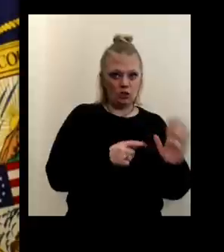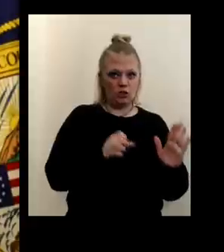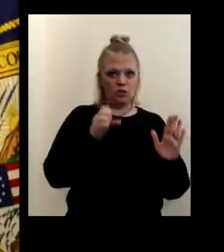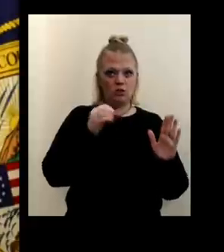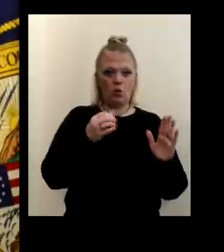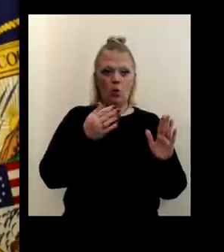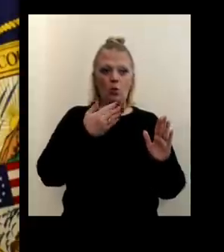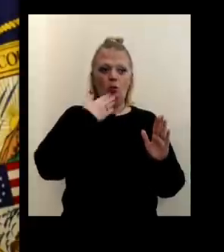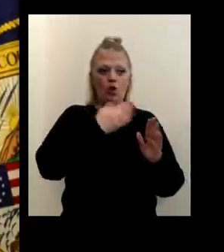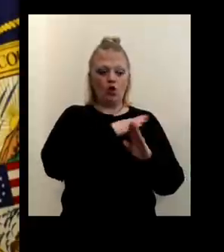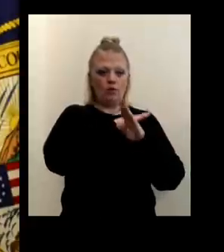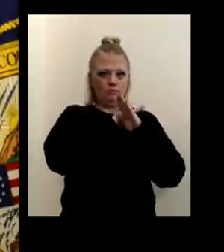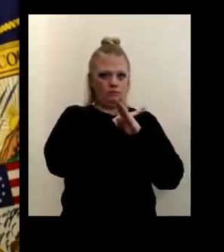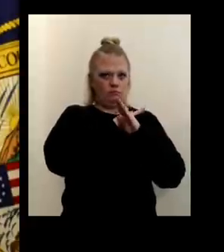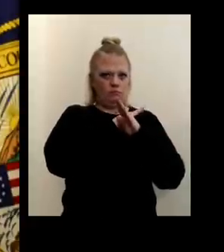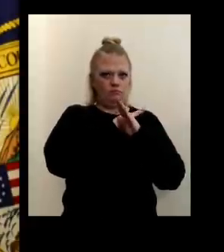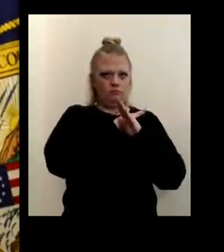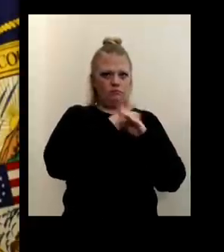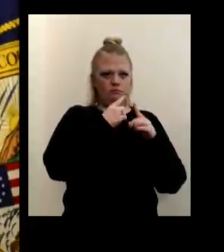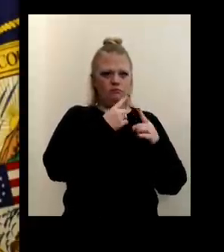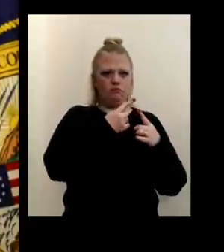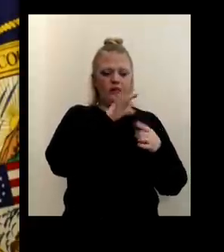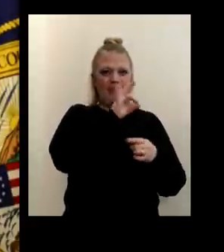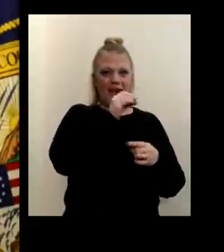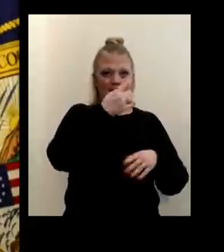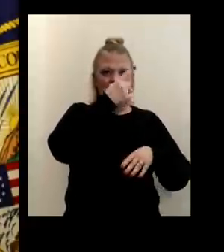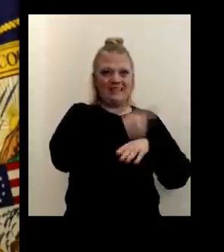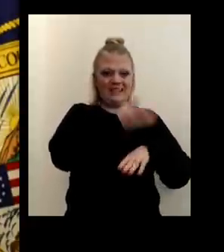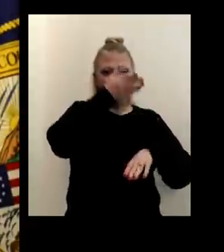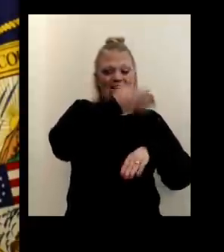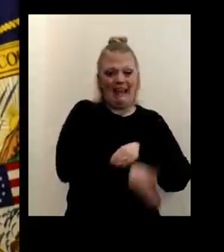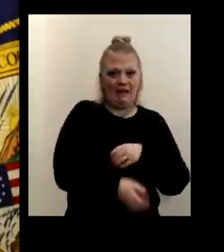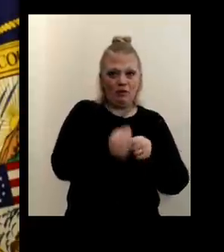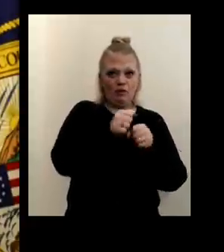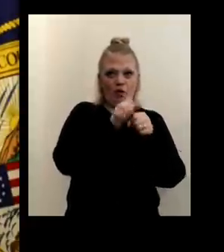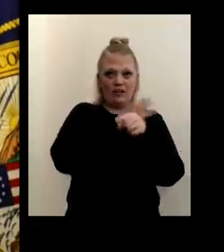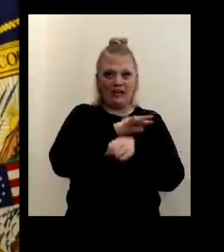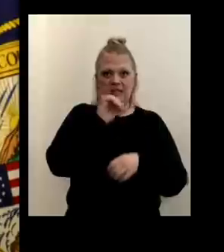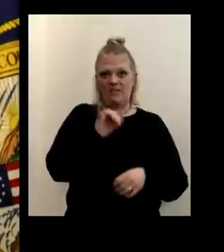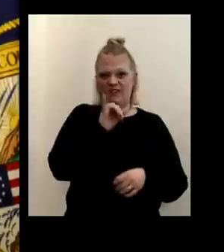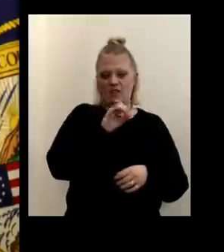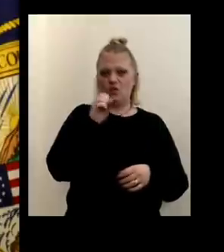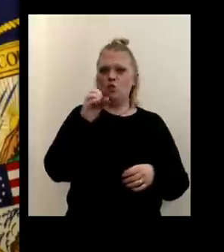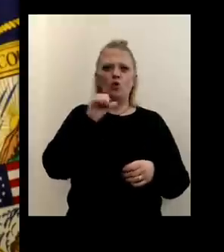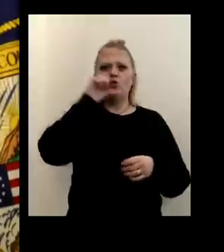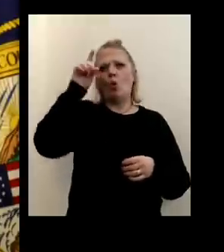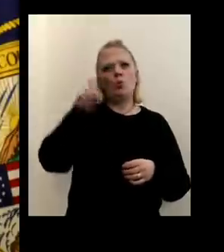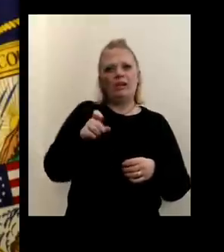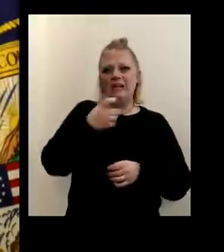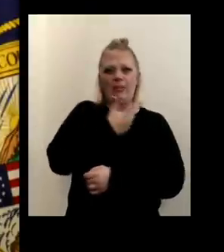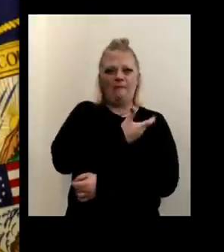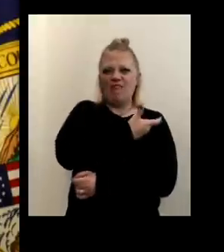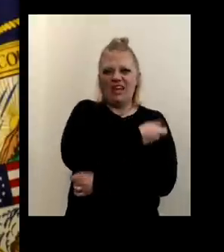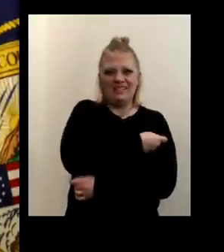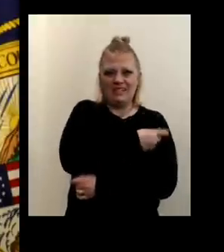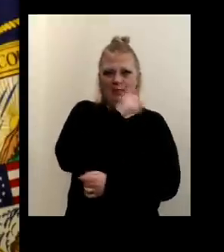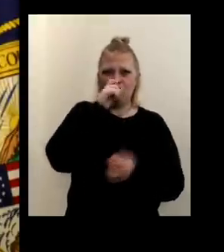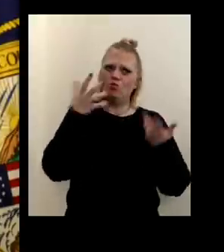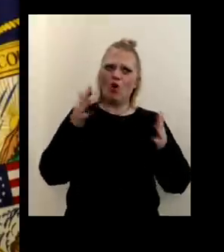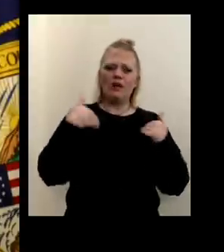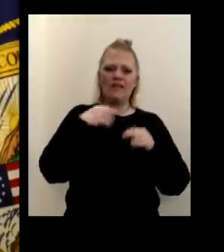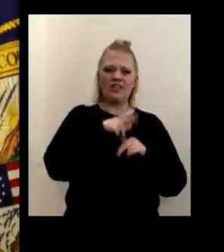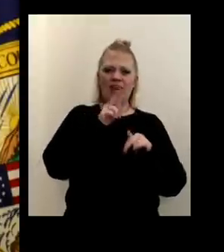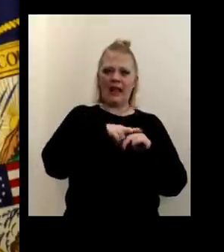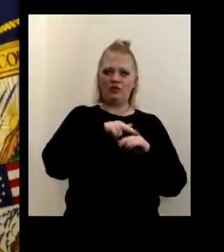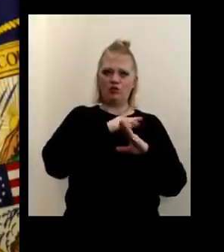immune immune protection for 90 days, um, after a COVID-19 infection. So you don't need a COVID vaccine because you already have your natural